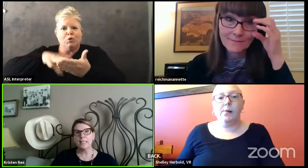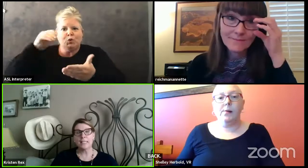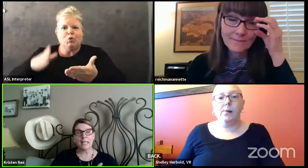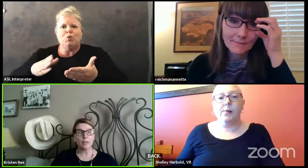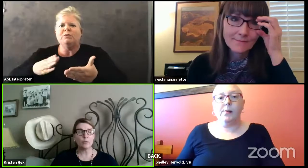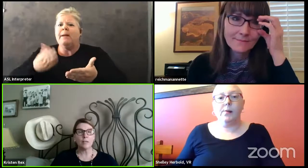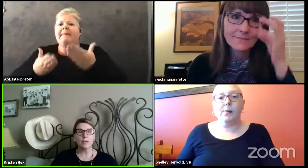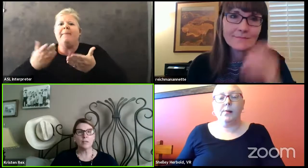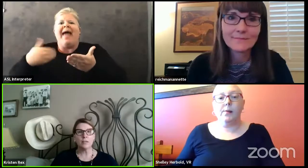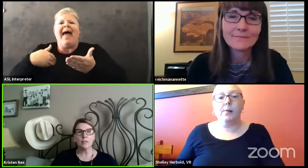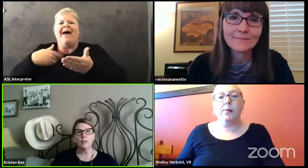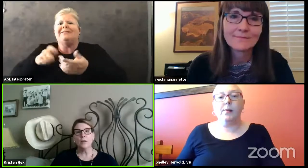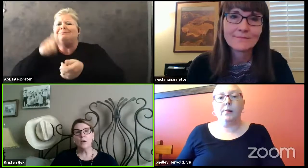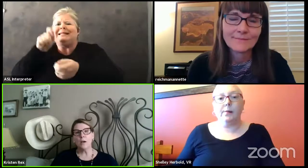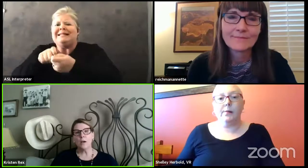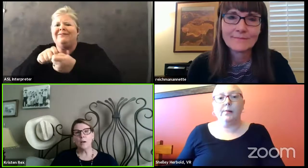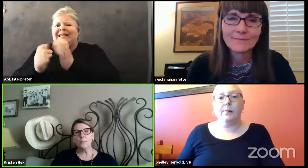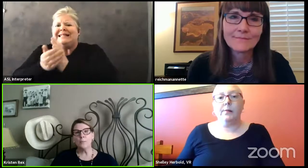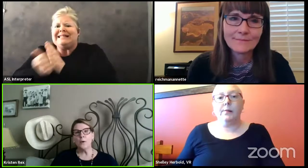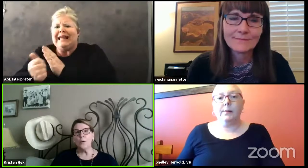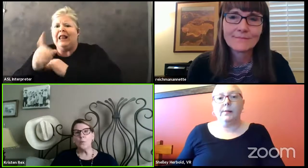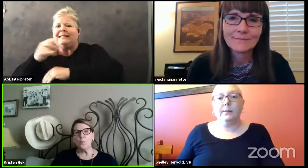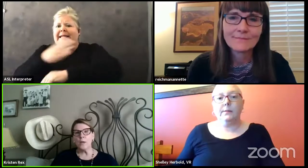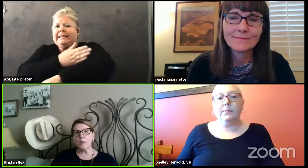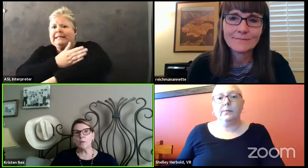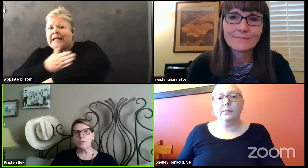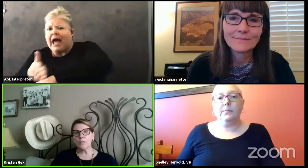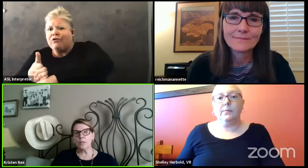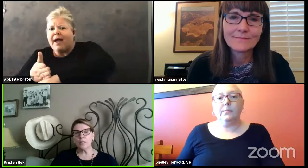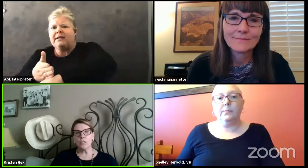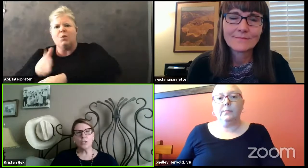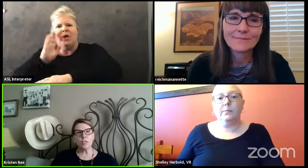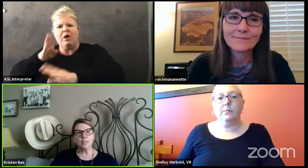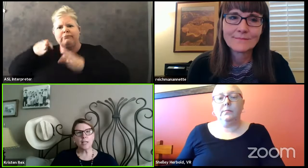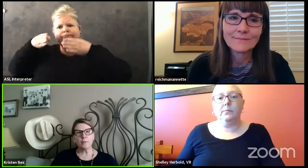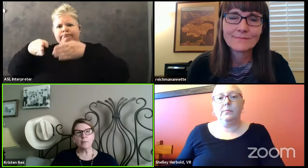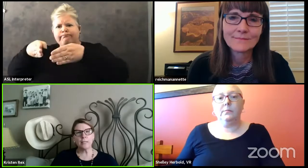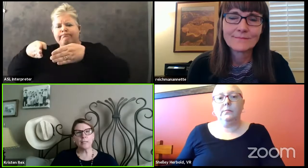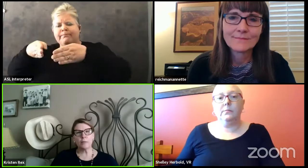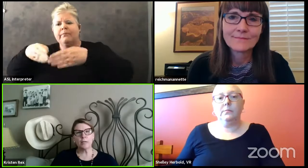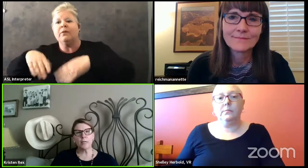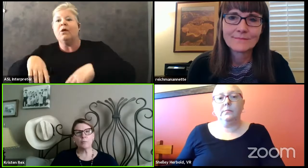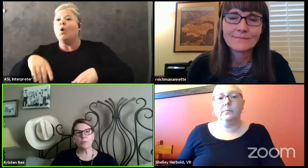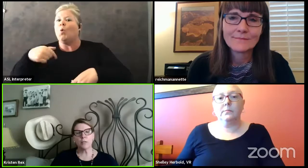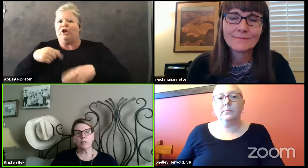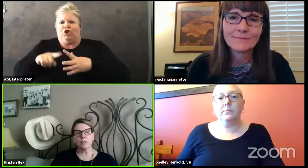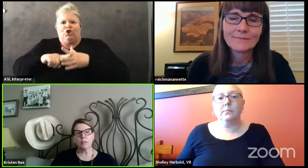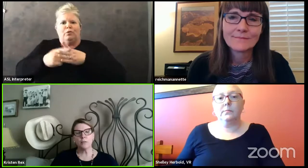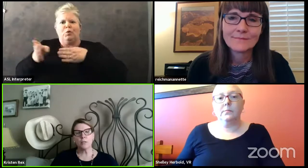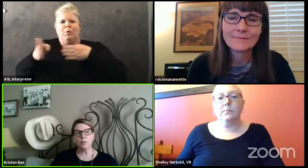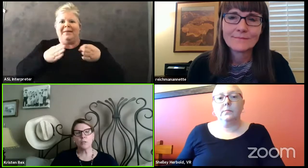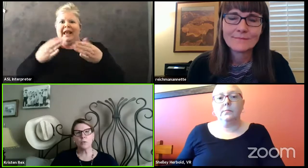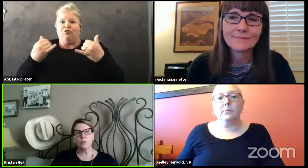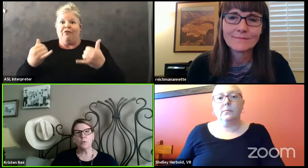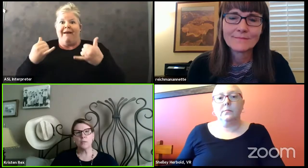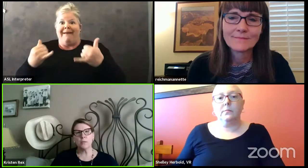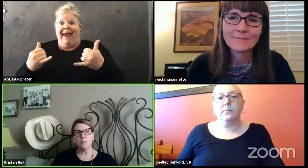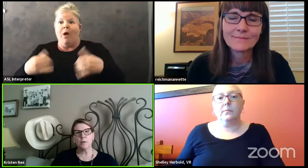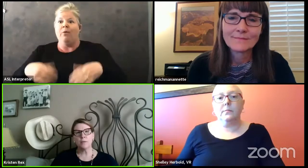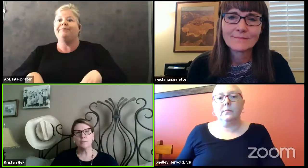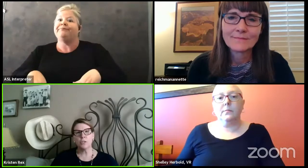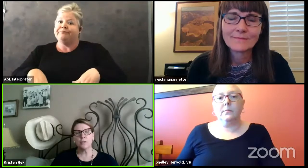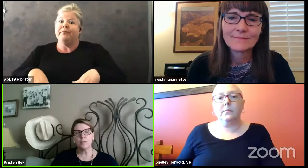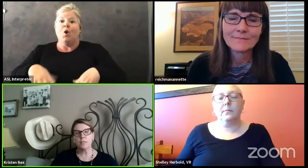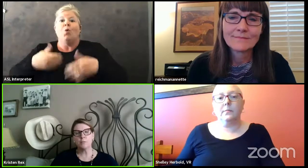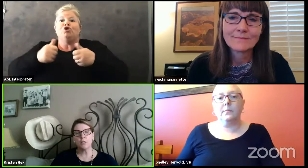they digressed on. We are starting just that planning right now we're trying to close up school but